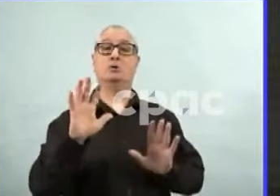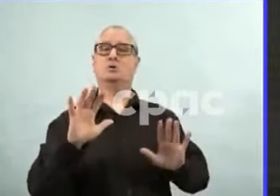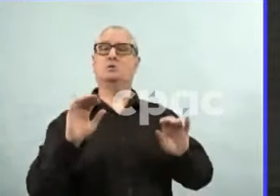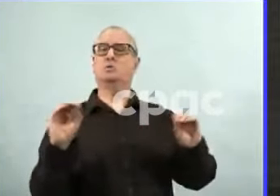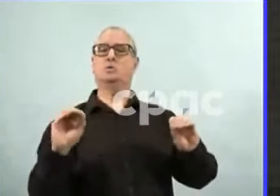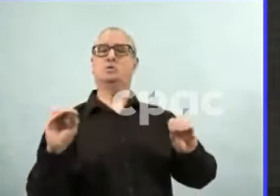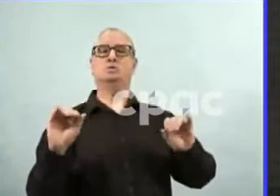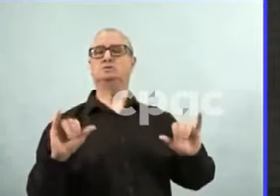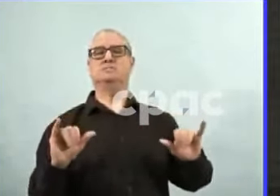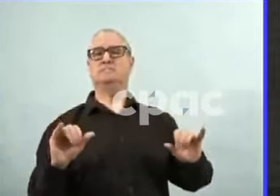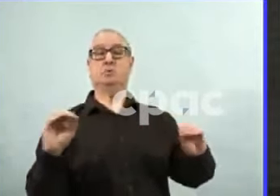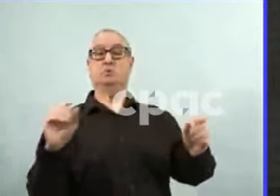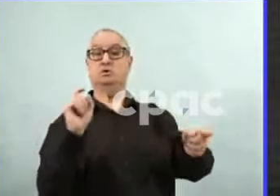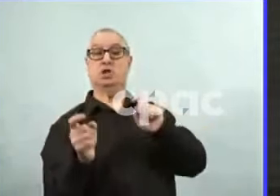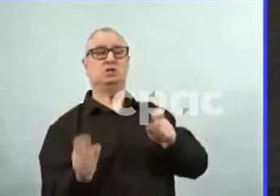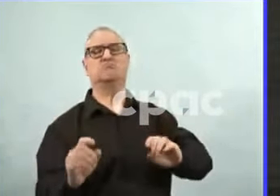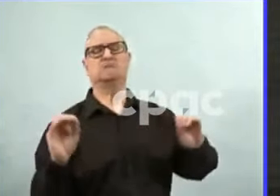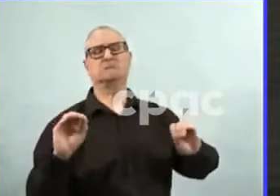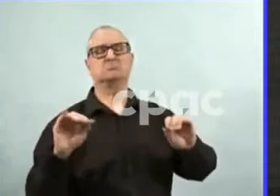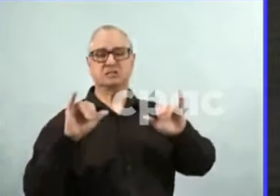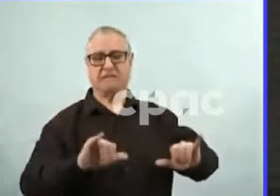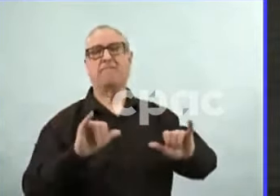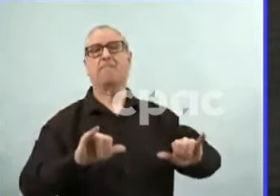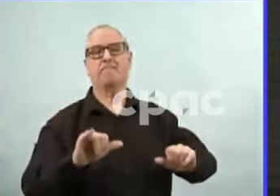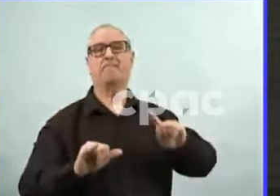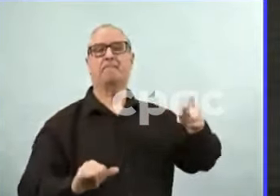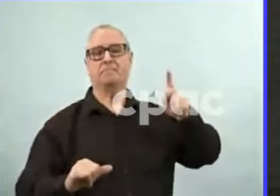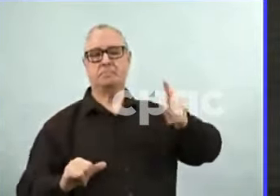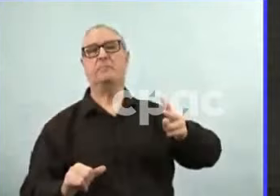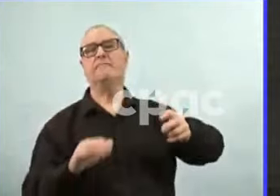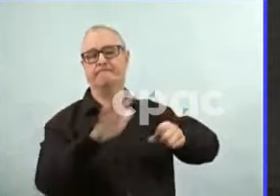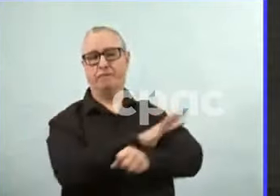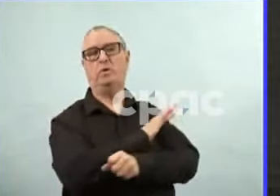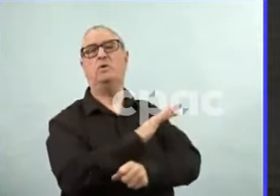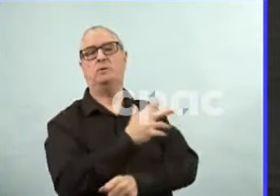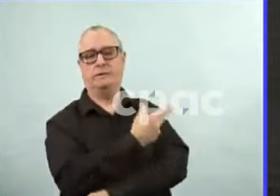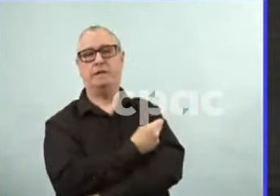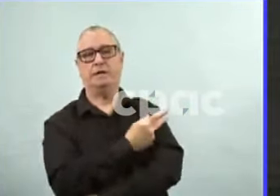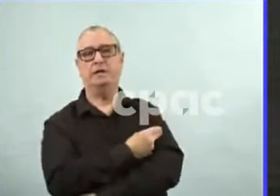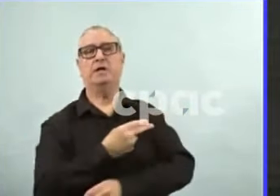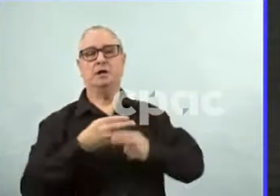relation to who's due leave hoxed or not.